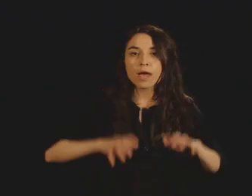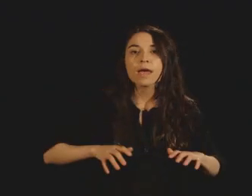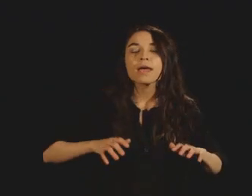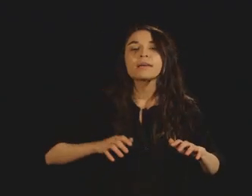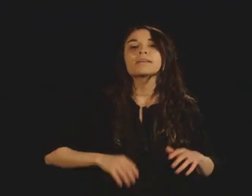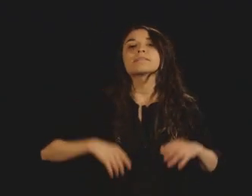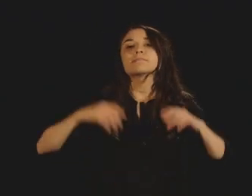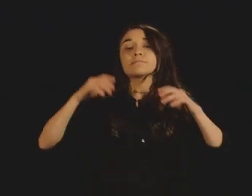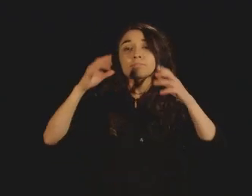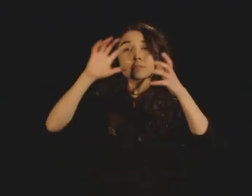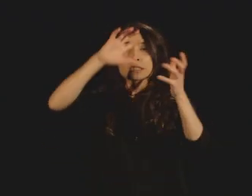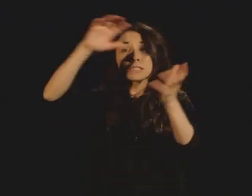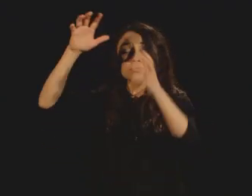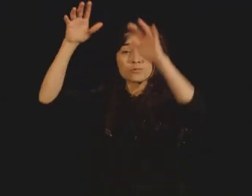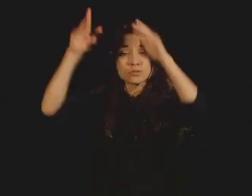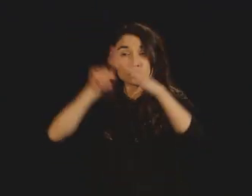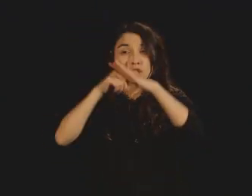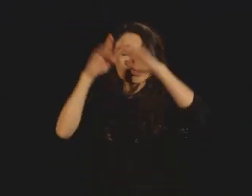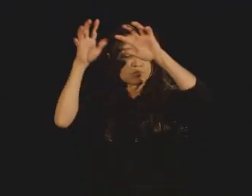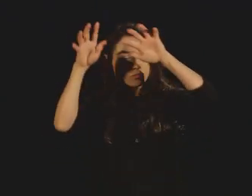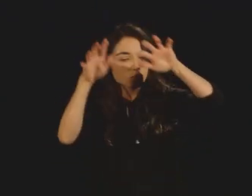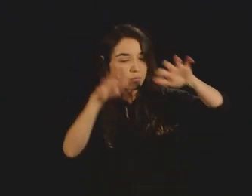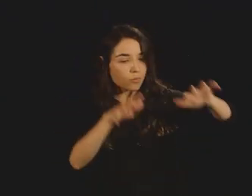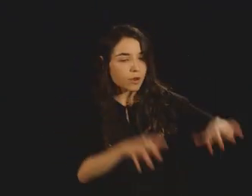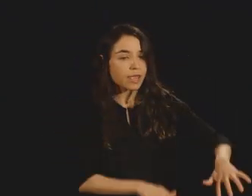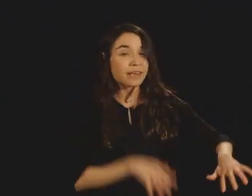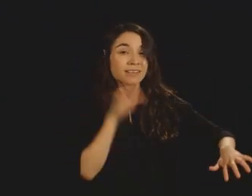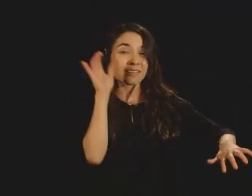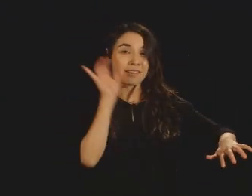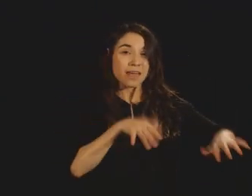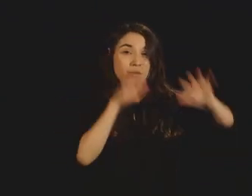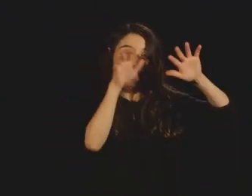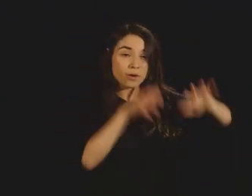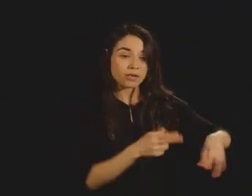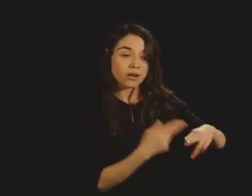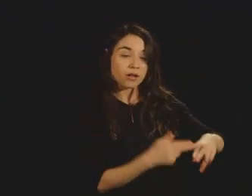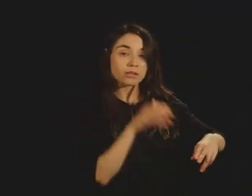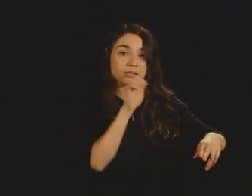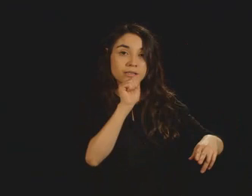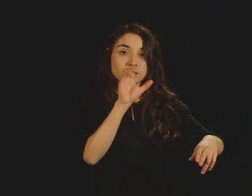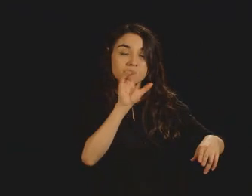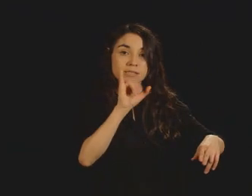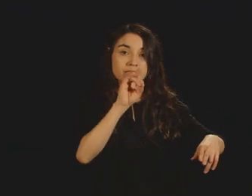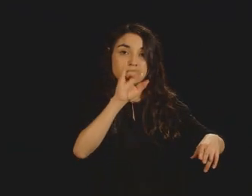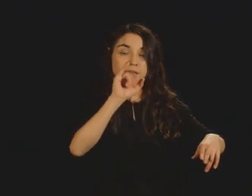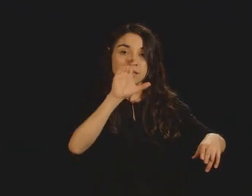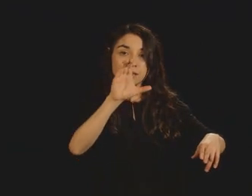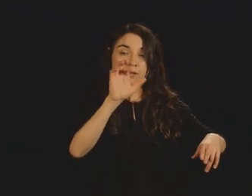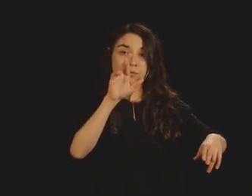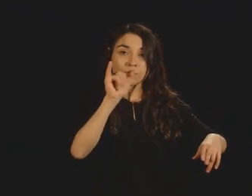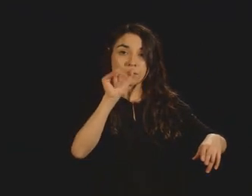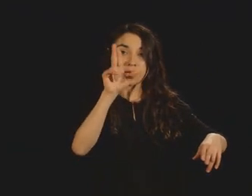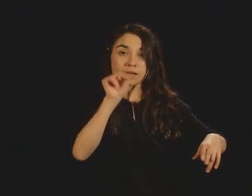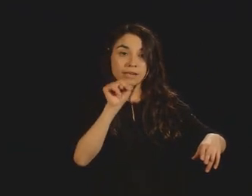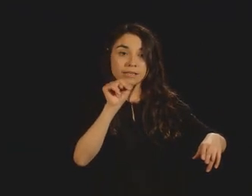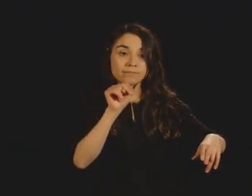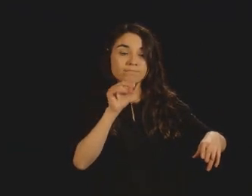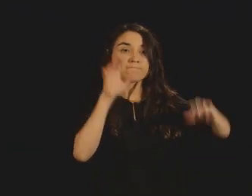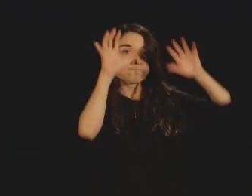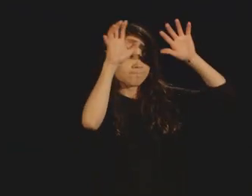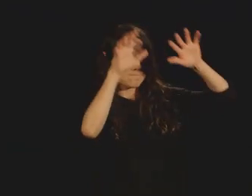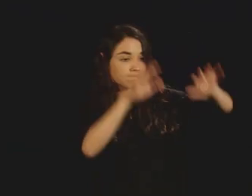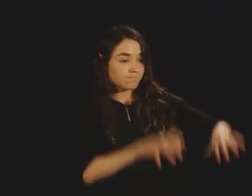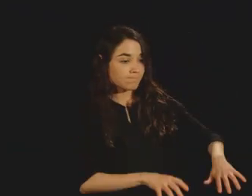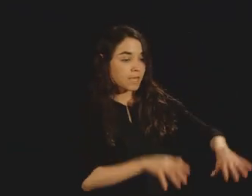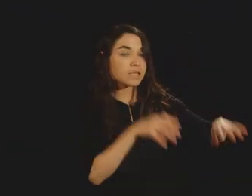in what's called acid rain, and they acidify lakes and creeks, killing fish and plants. So it's not a good thing